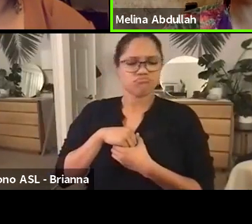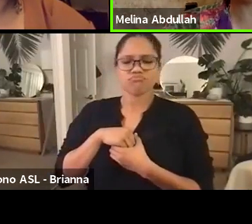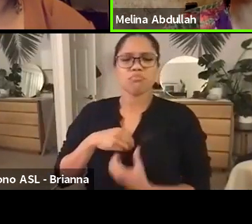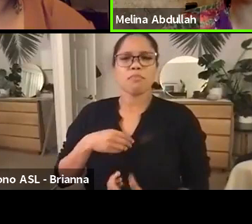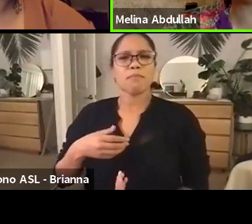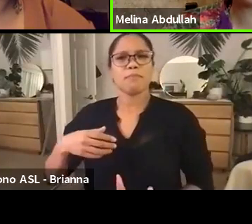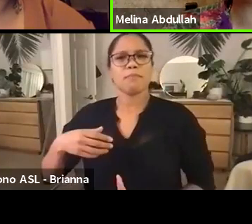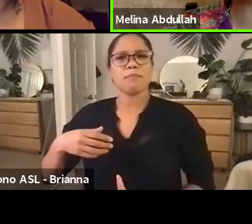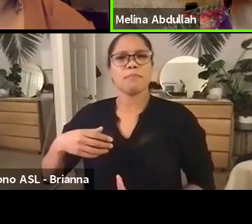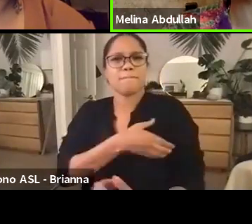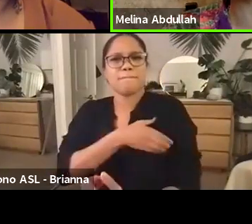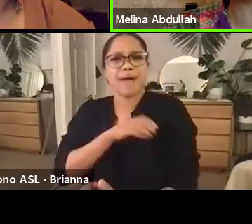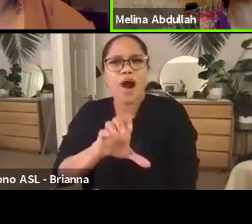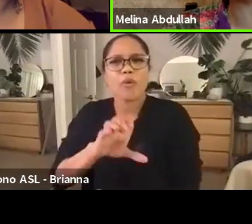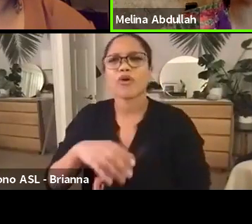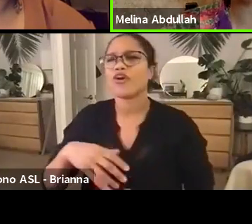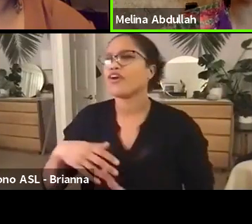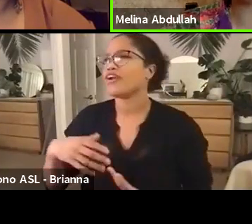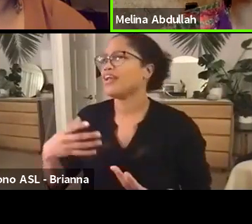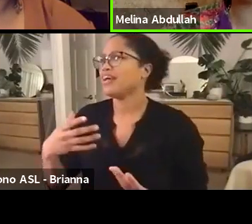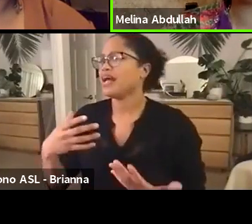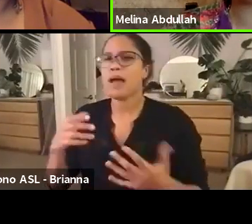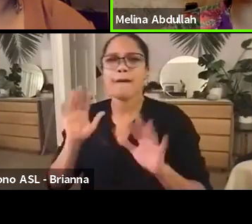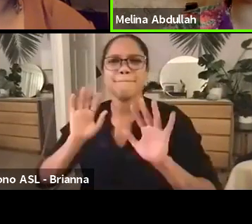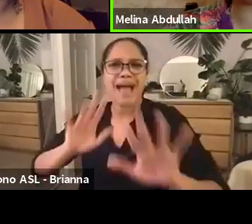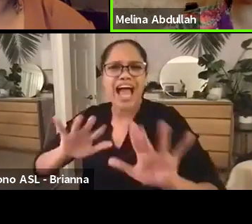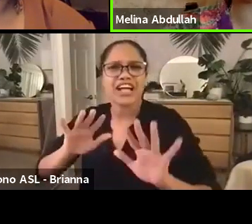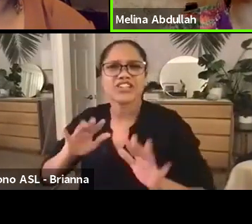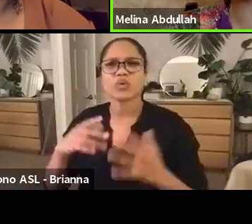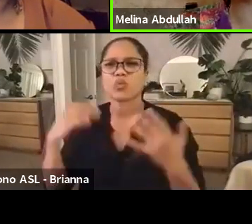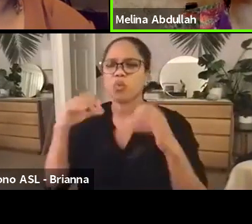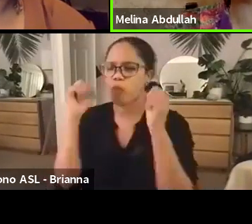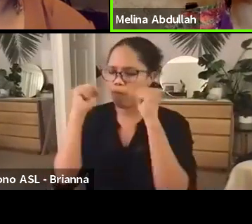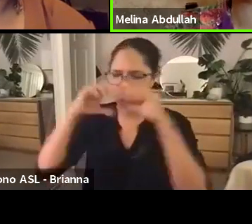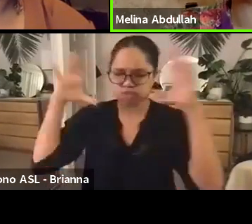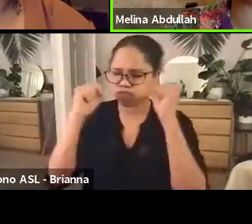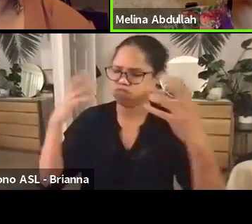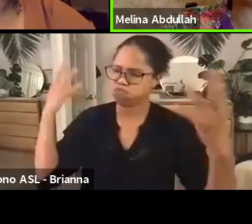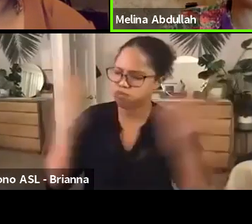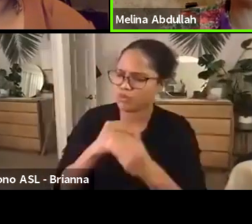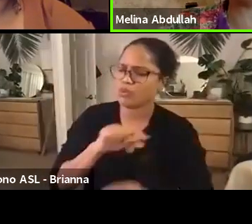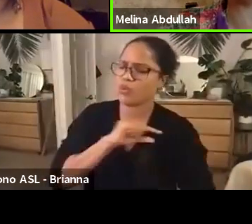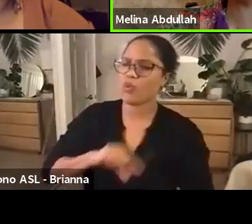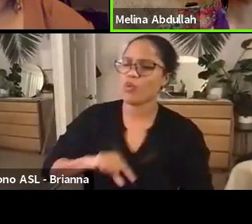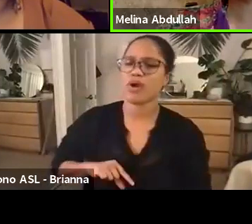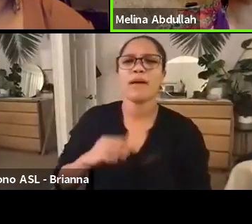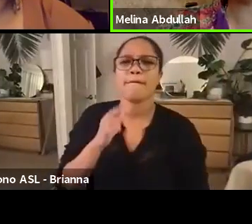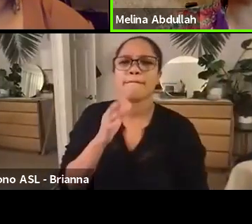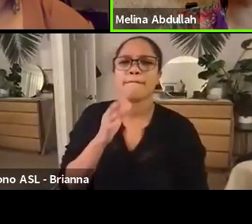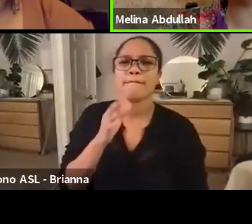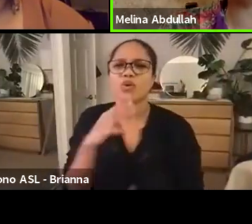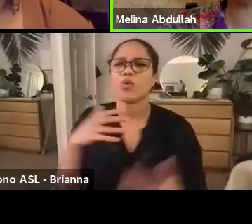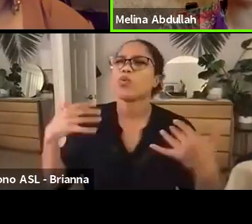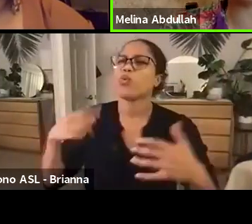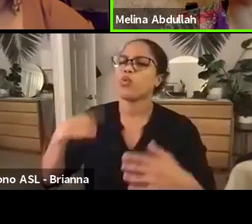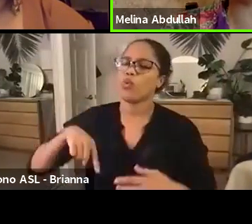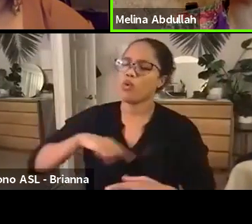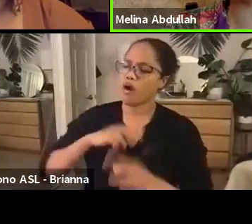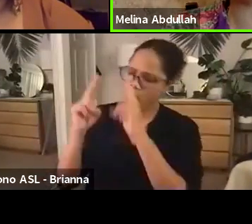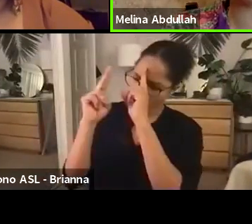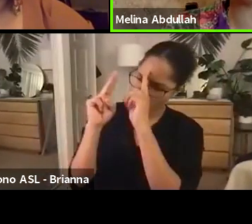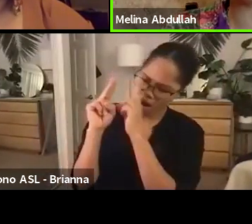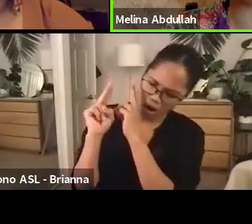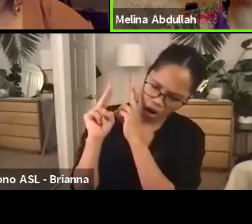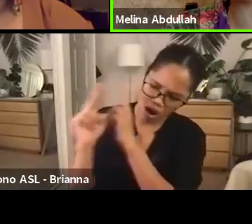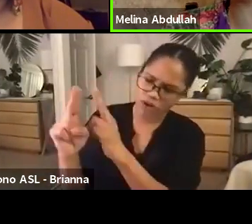and magical and magnificent way. Queen Mother Cecily Tyson, we honor you. And